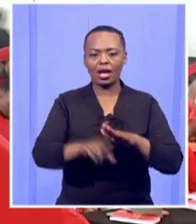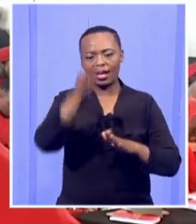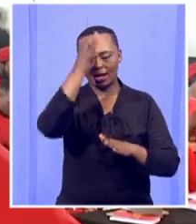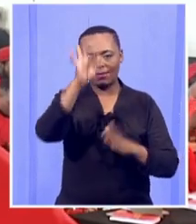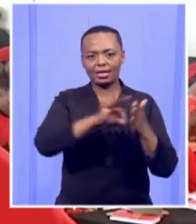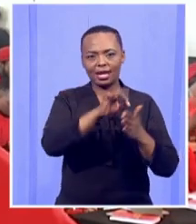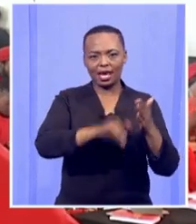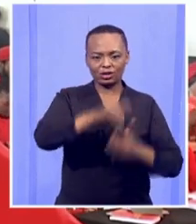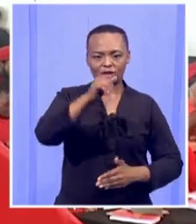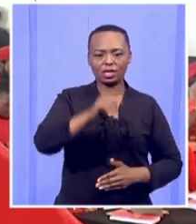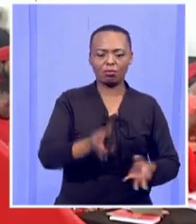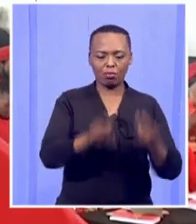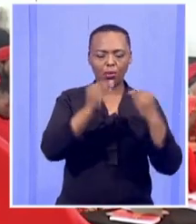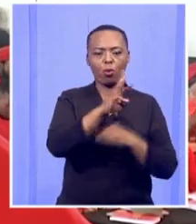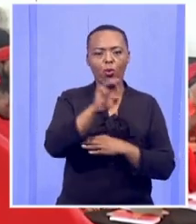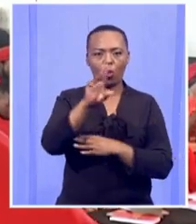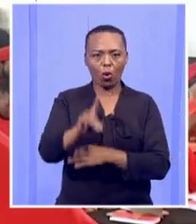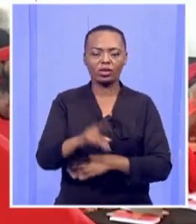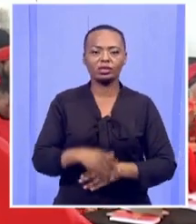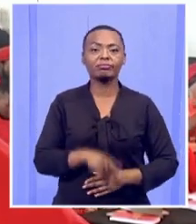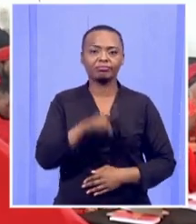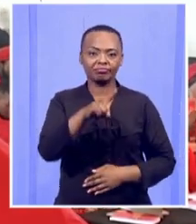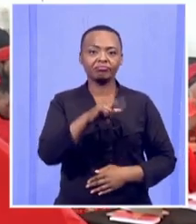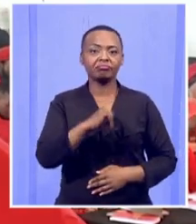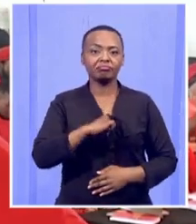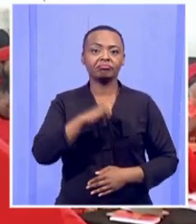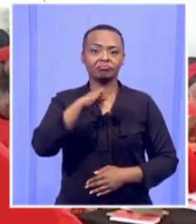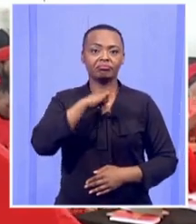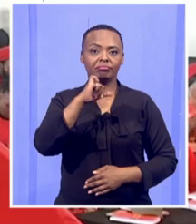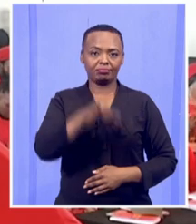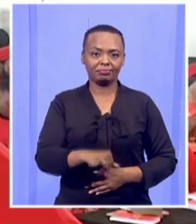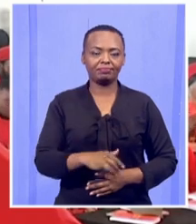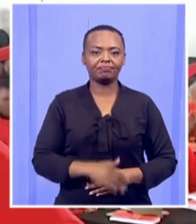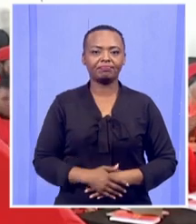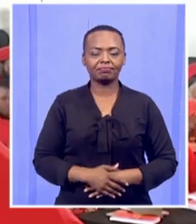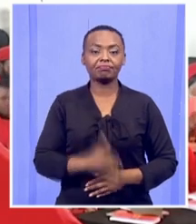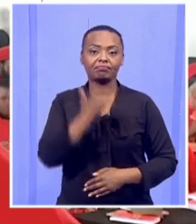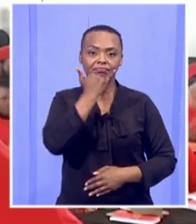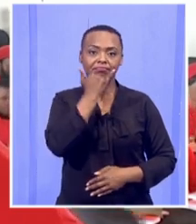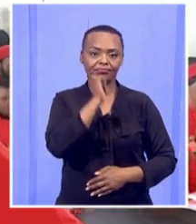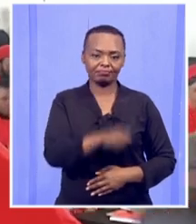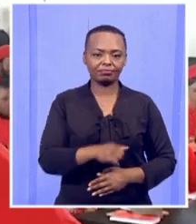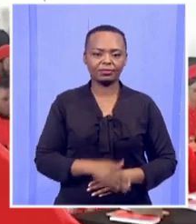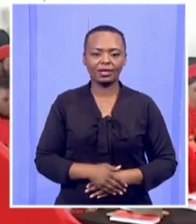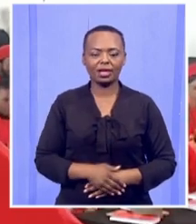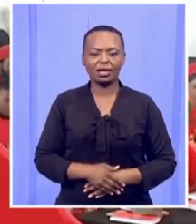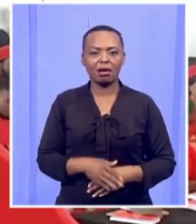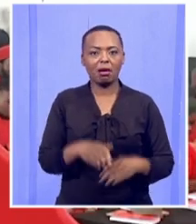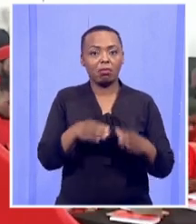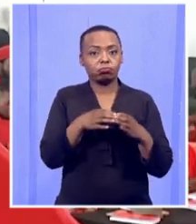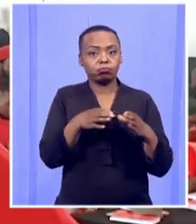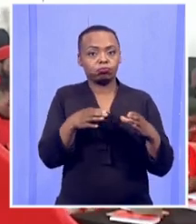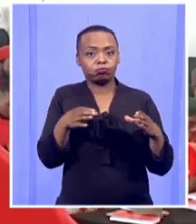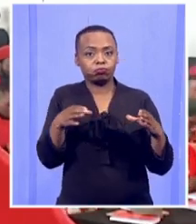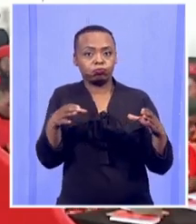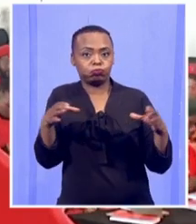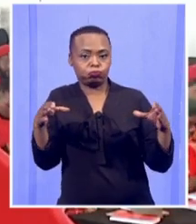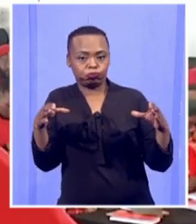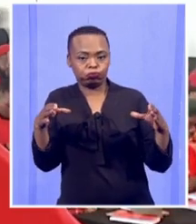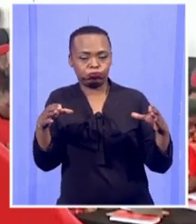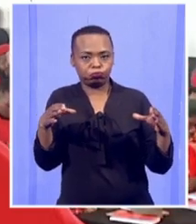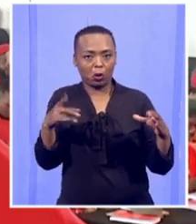which, of course, is very impressive. Our membership has not grown only quantitatively, even